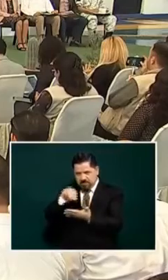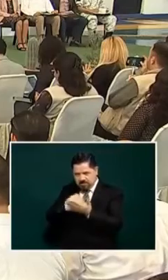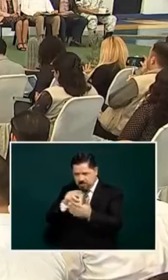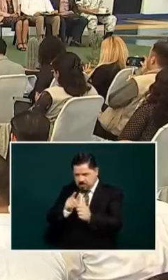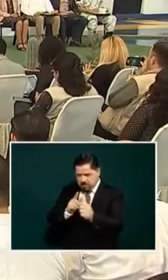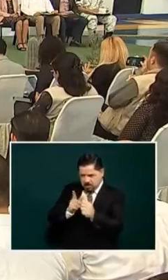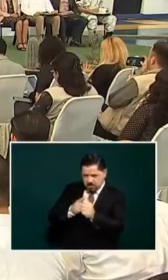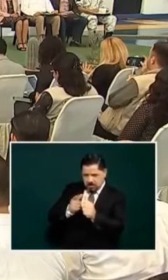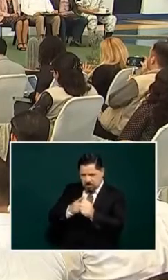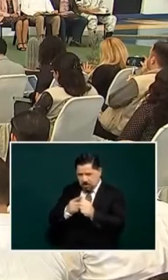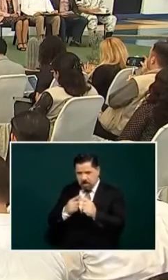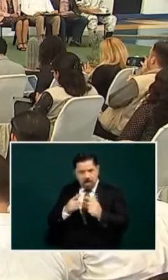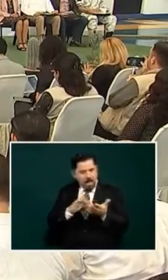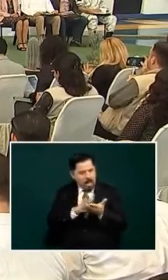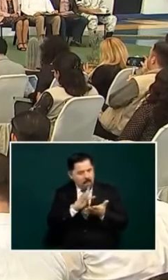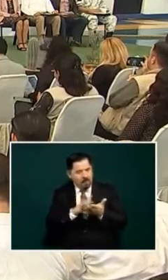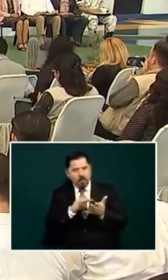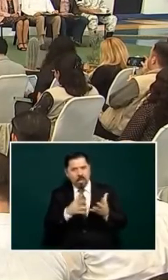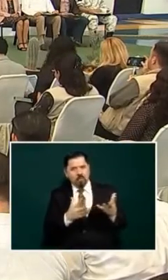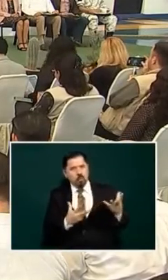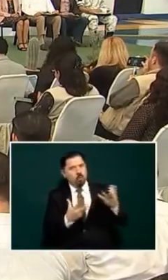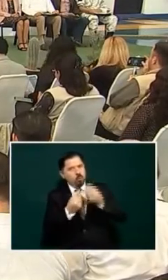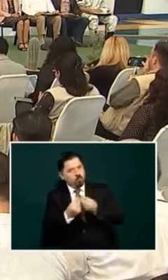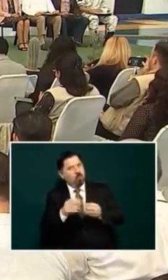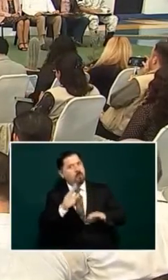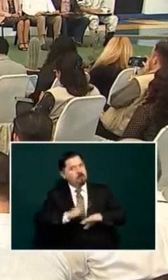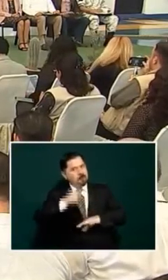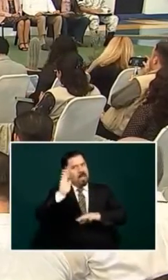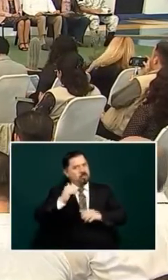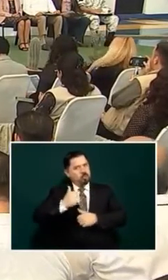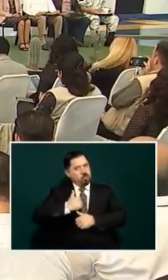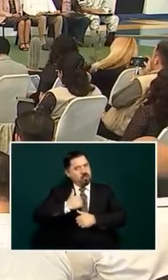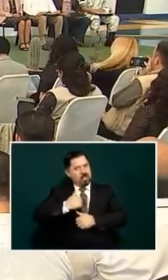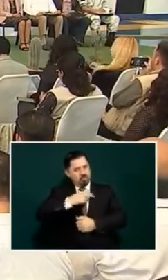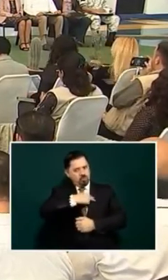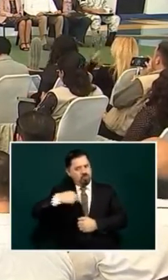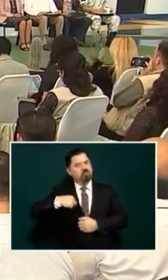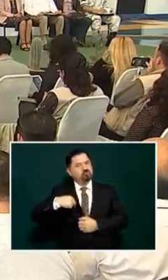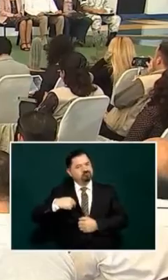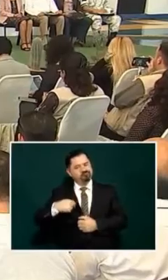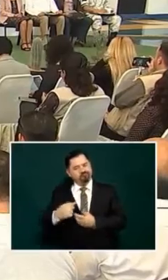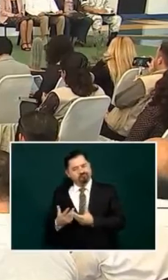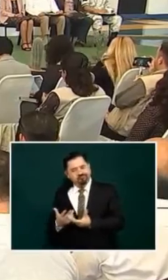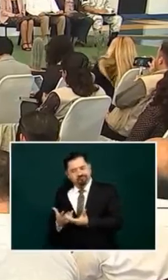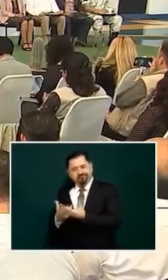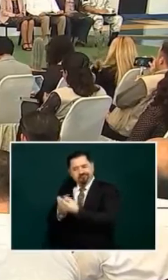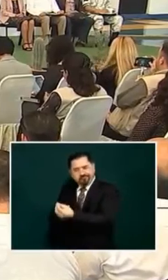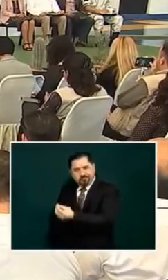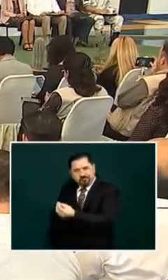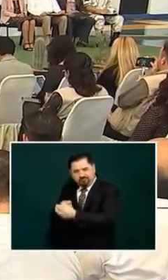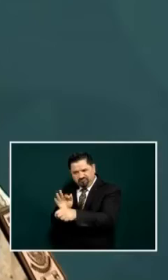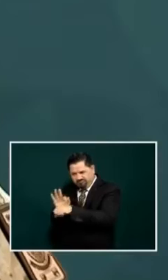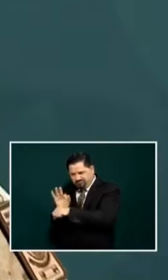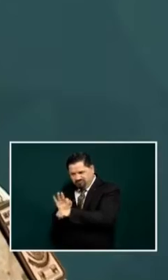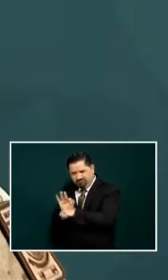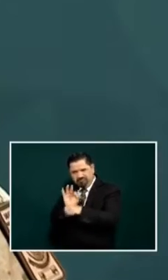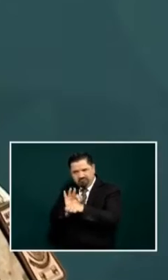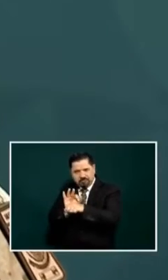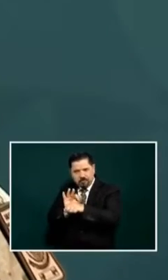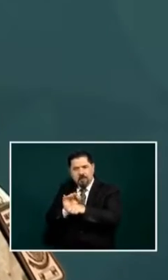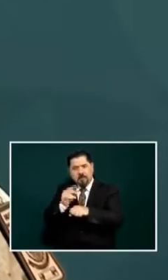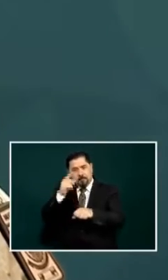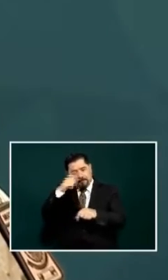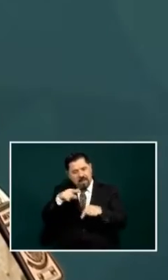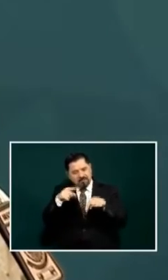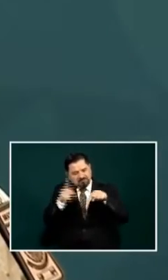areas and we'll have additional personnel and this will also allow us that within the price of